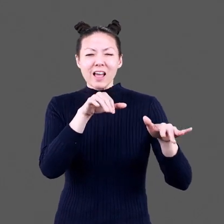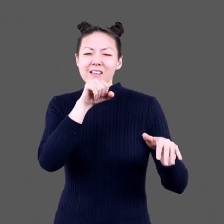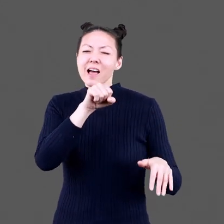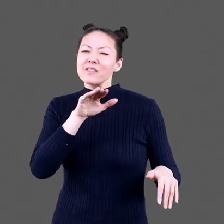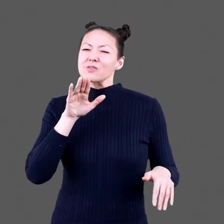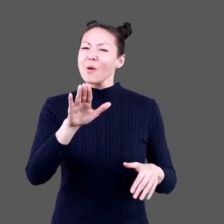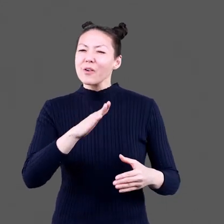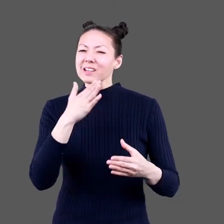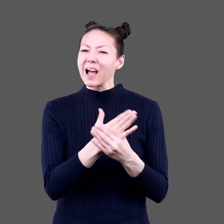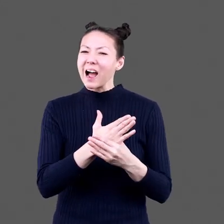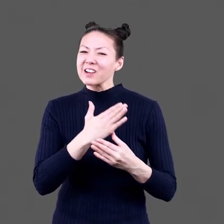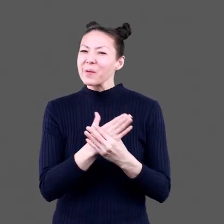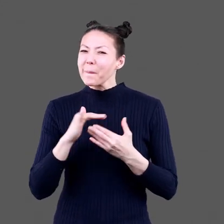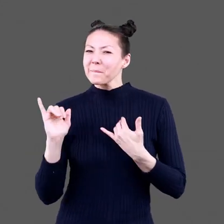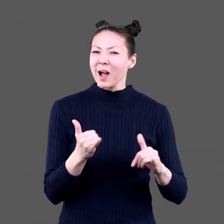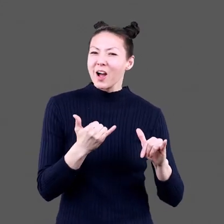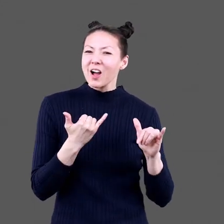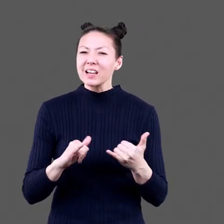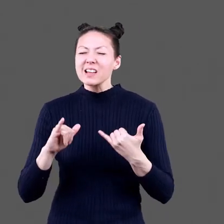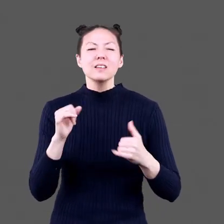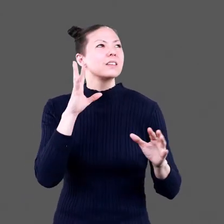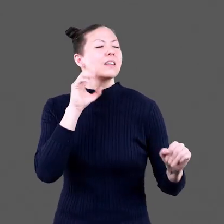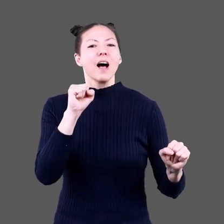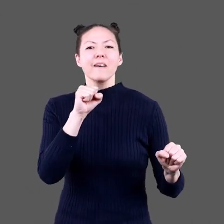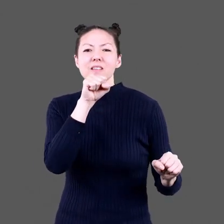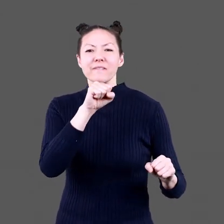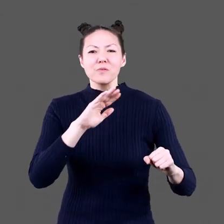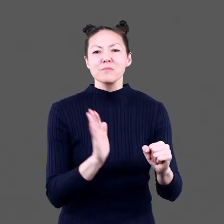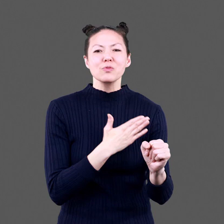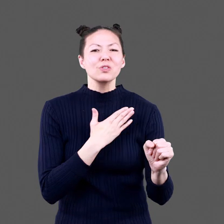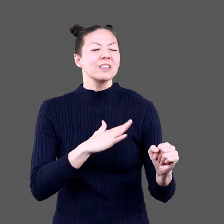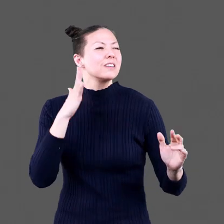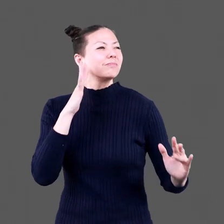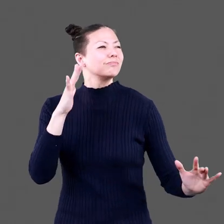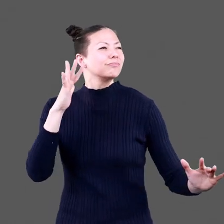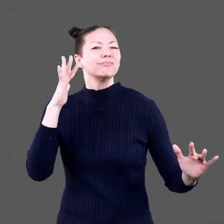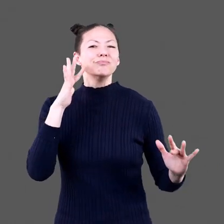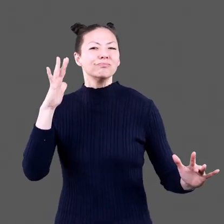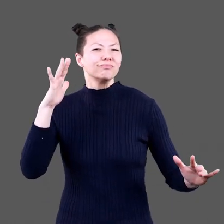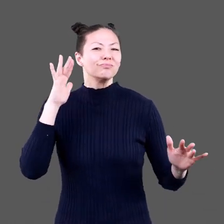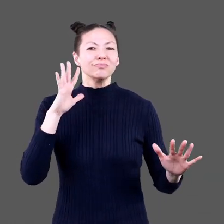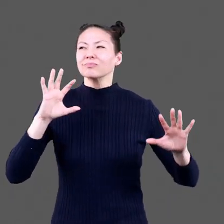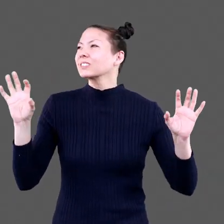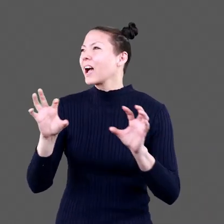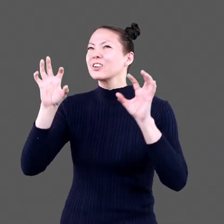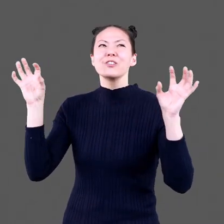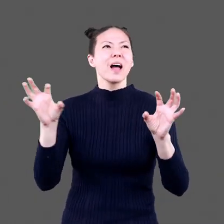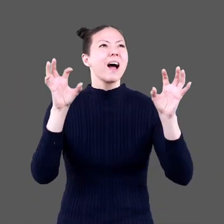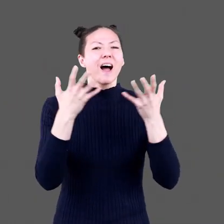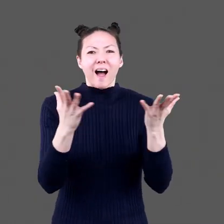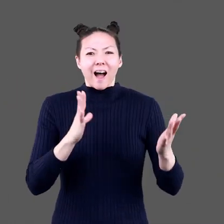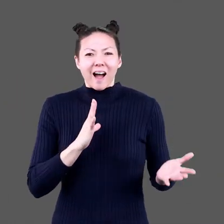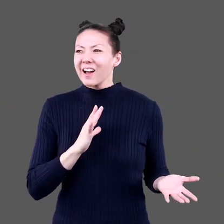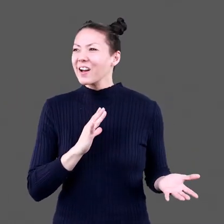These dragons love your taco party! They love the music They